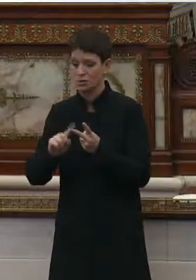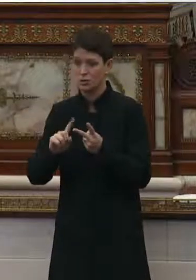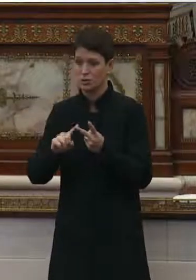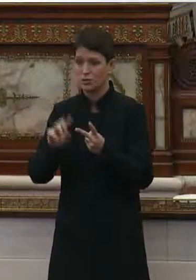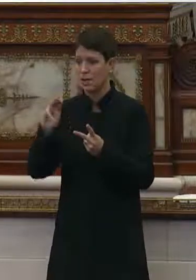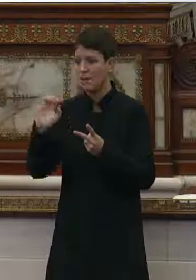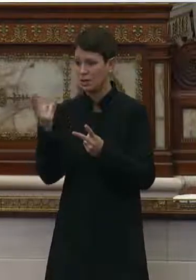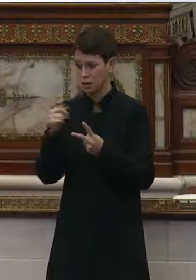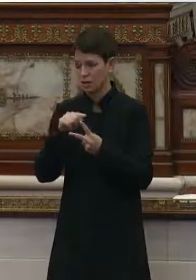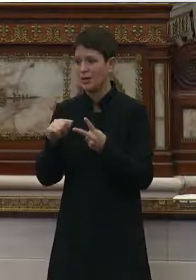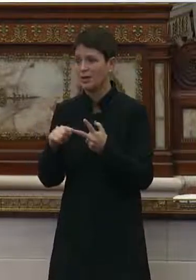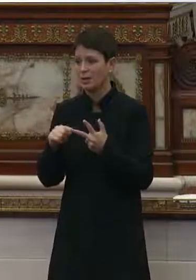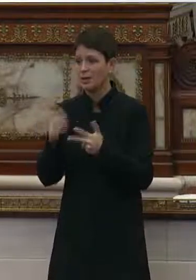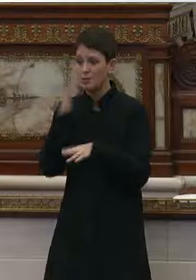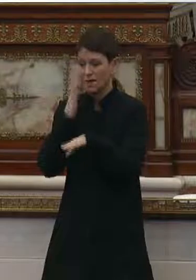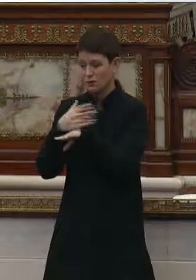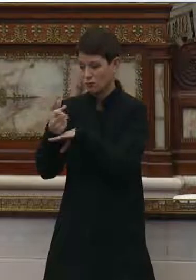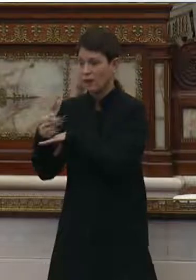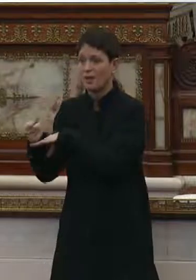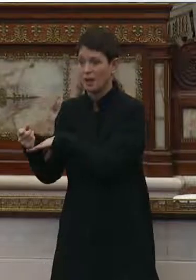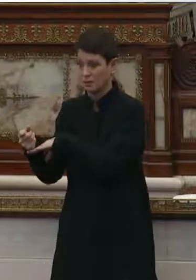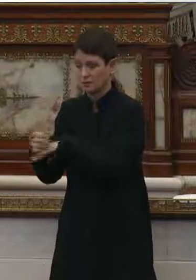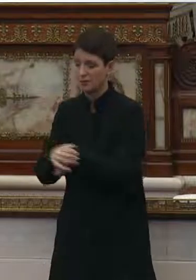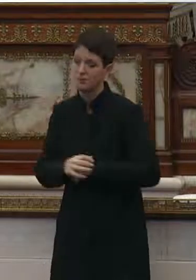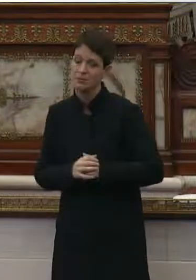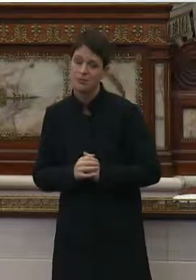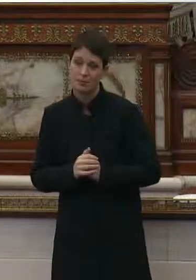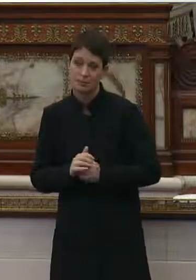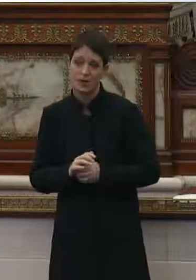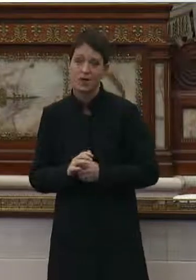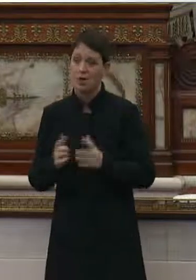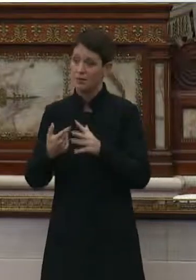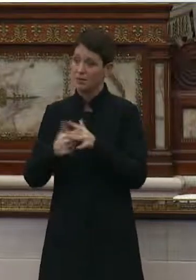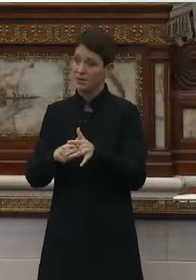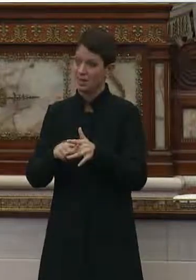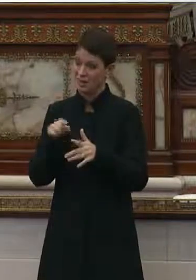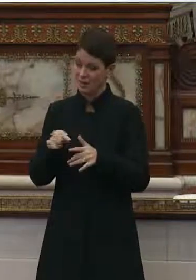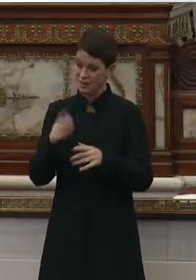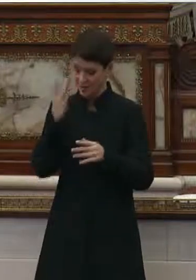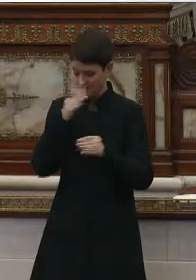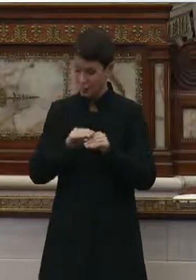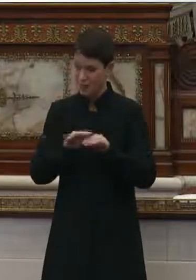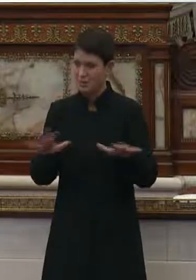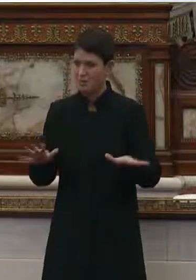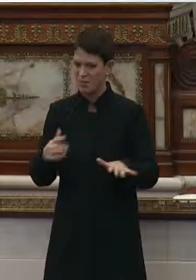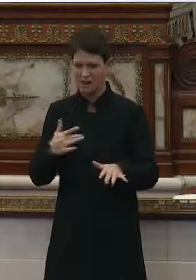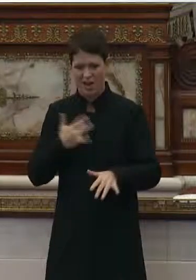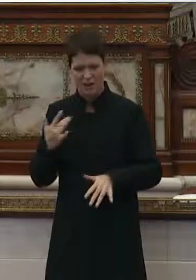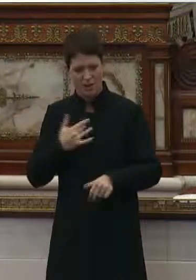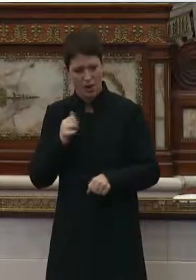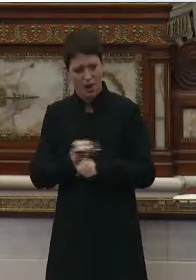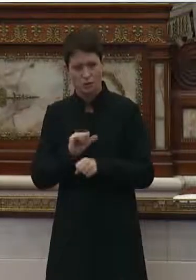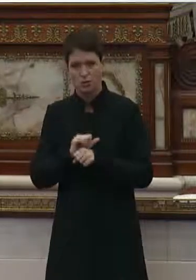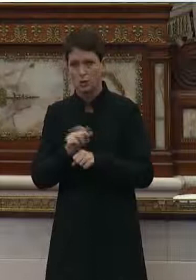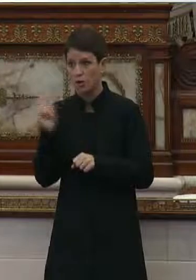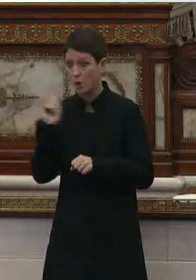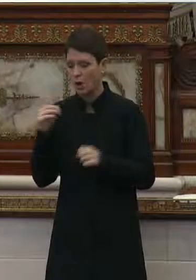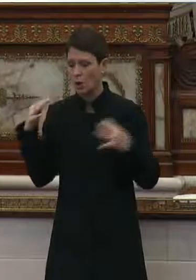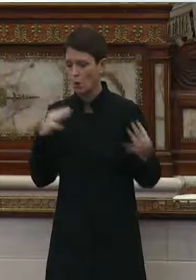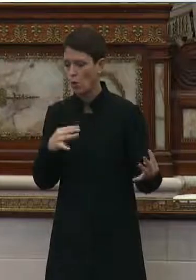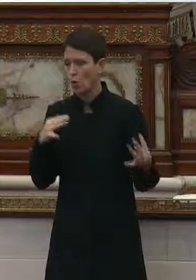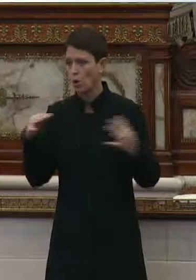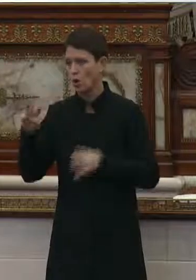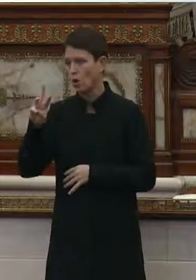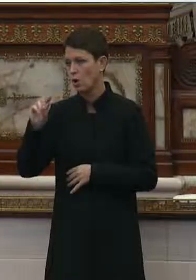and Michigan. At the beginning of this pandemic, I often felt like I was working in a war. I